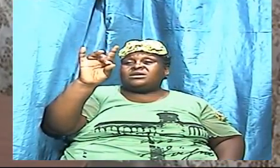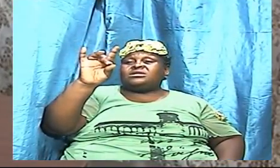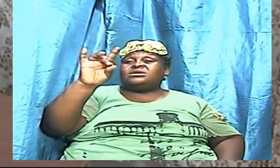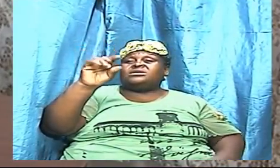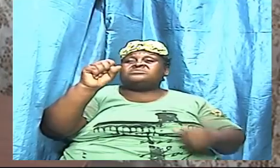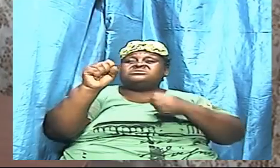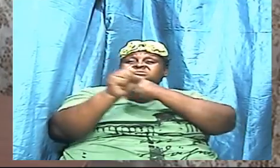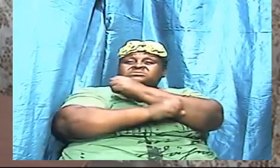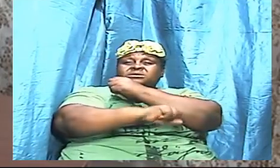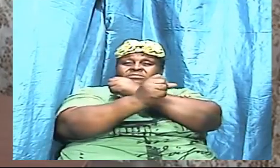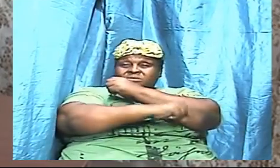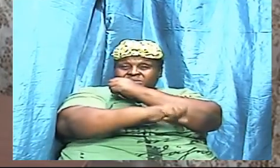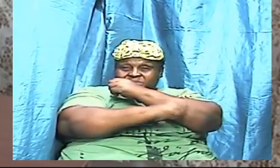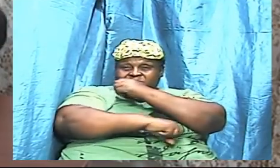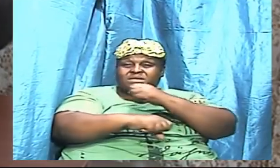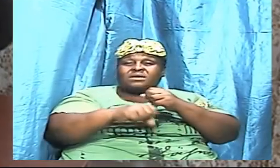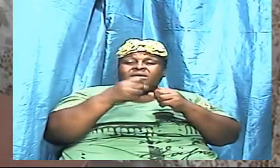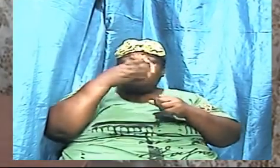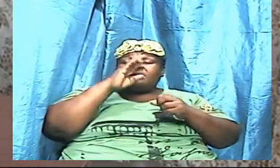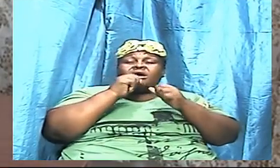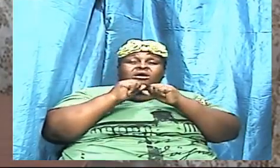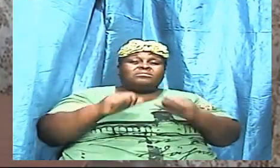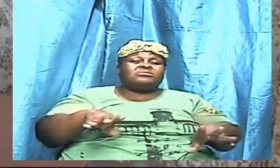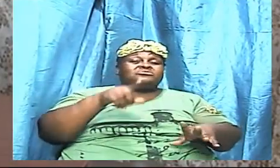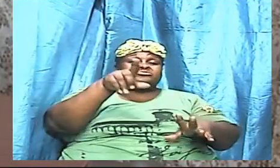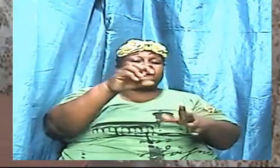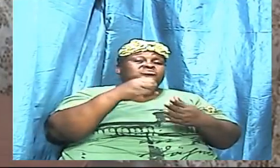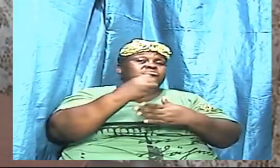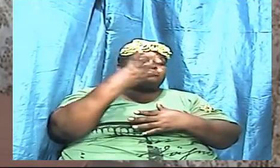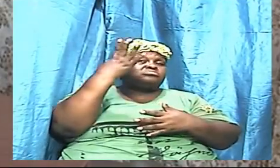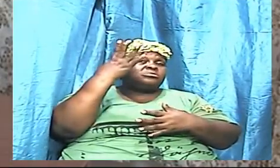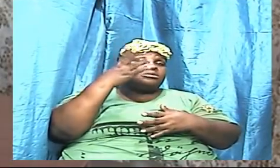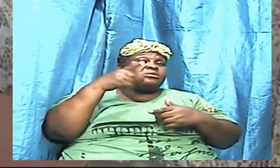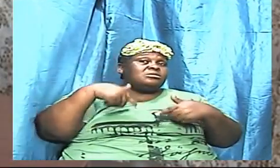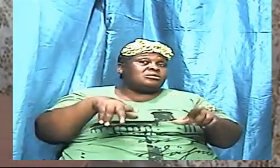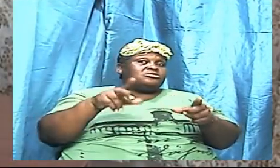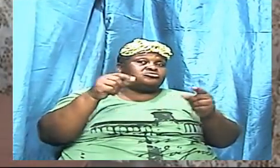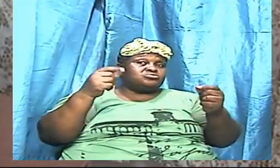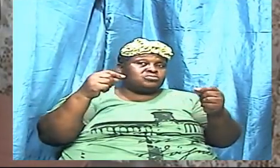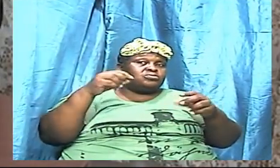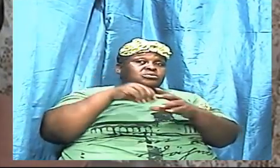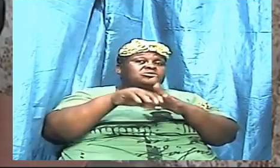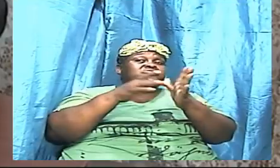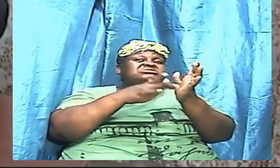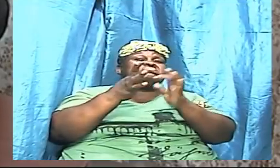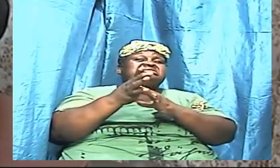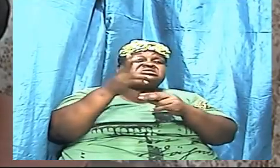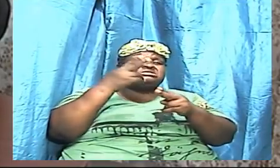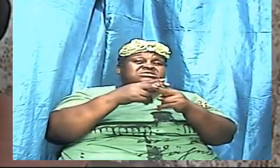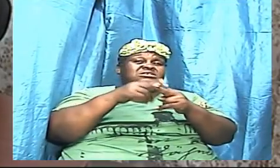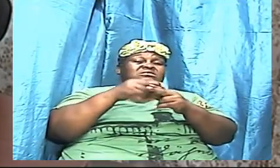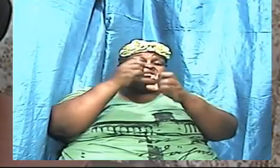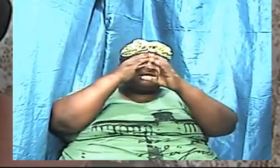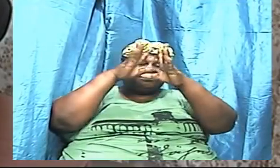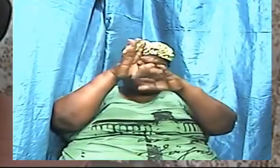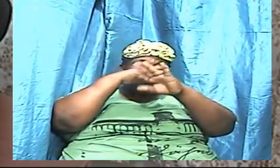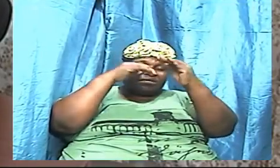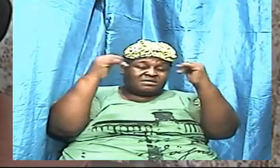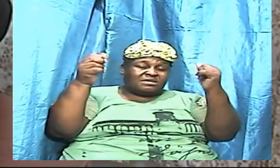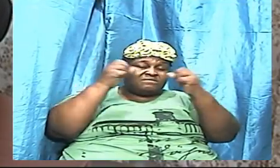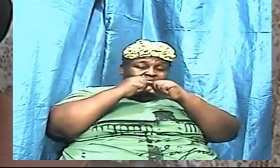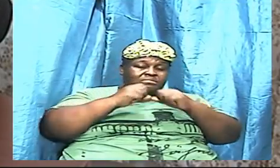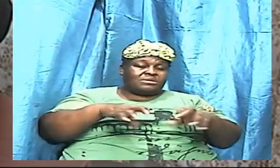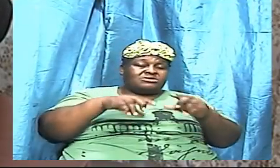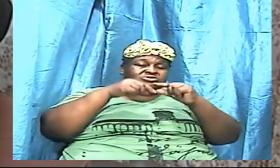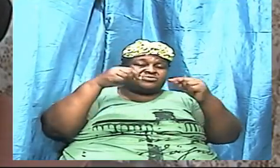God bless you richly let's do it in Jesus name let us pray Father in heaven we bless your great name